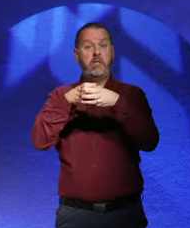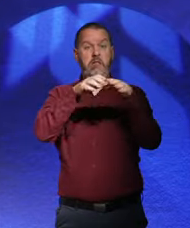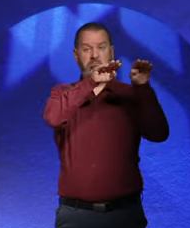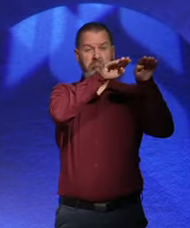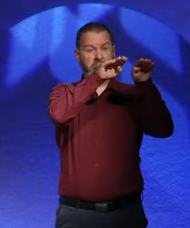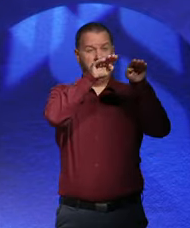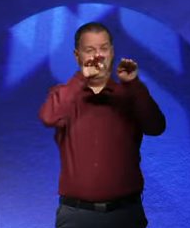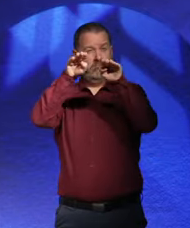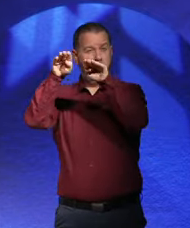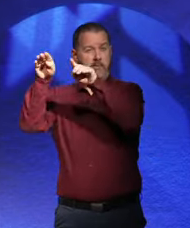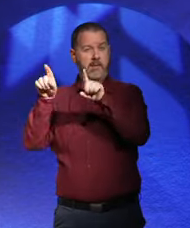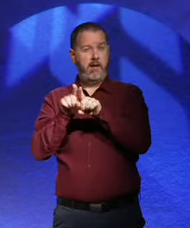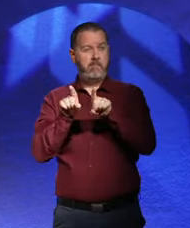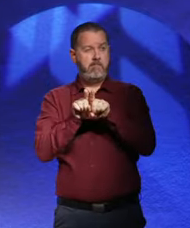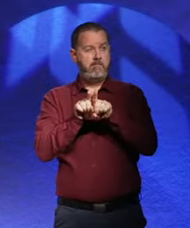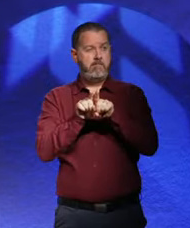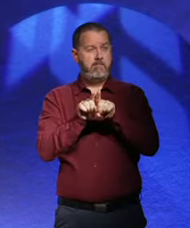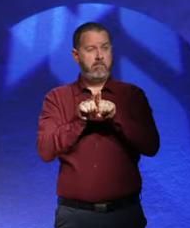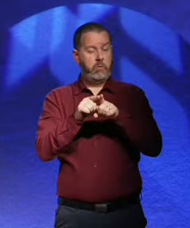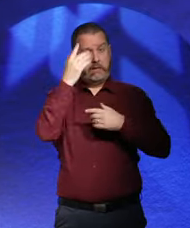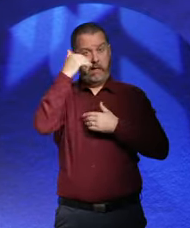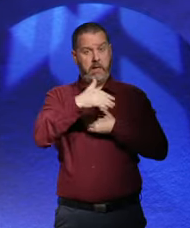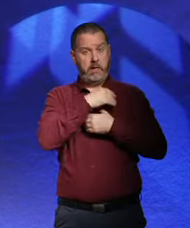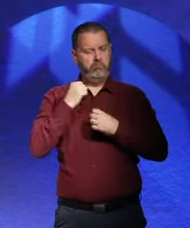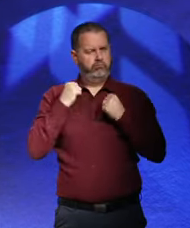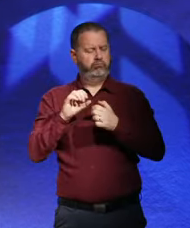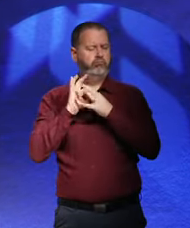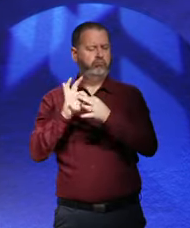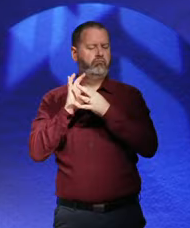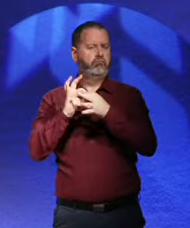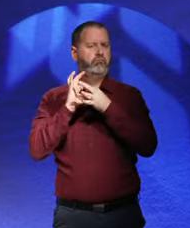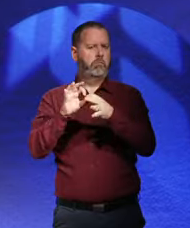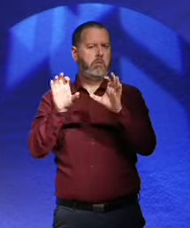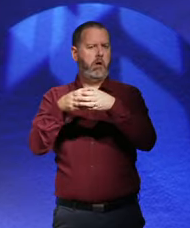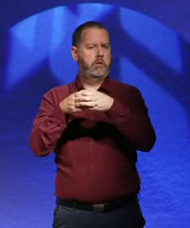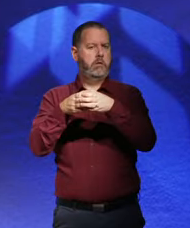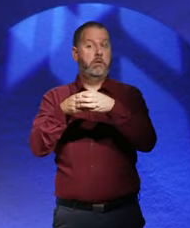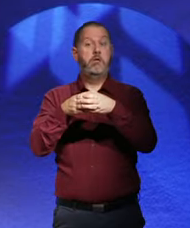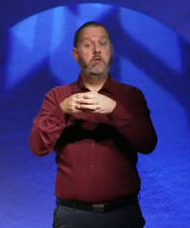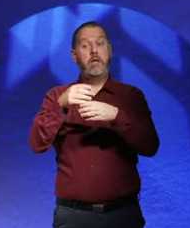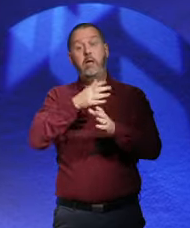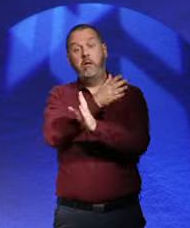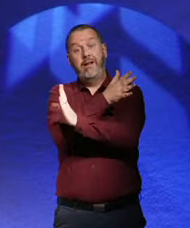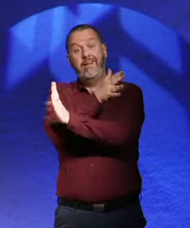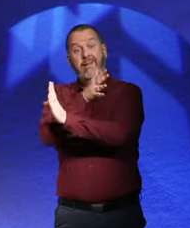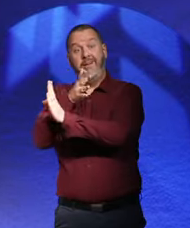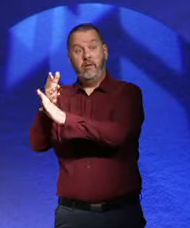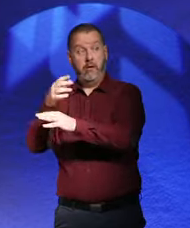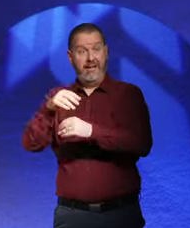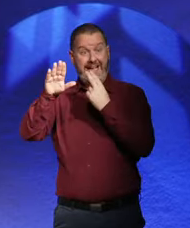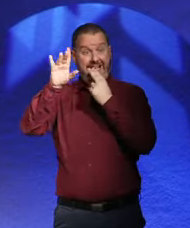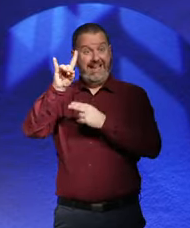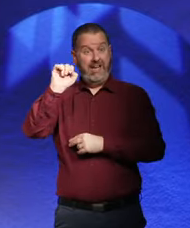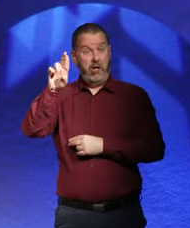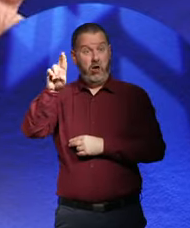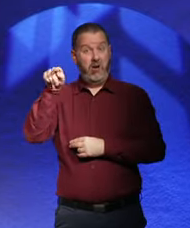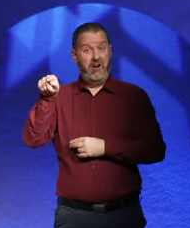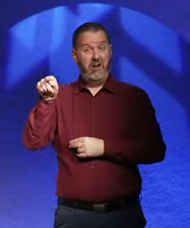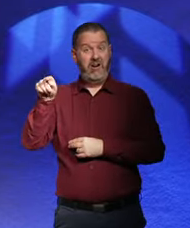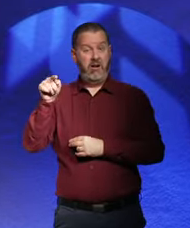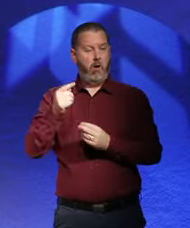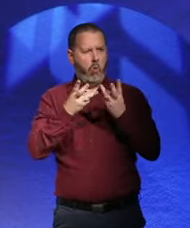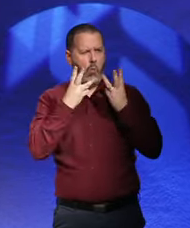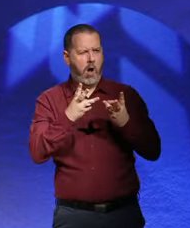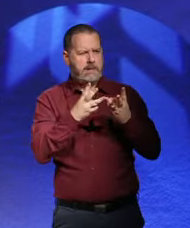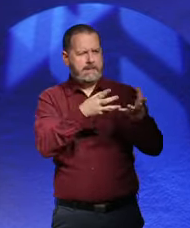Catholics stayed loyal to the Center Party. Even when Hitler comes on the scene, Hitler can't win votes against